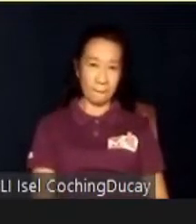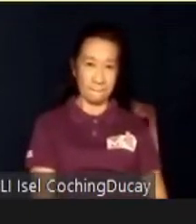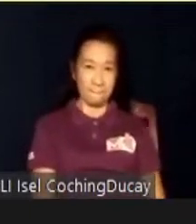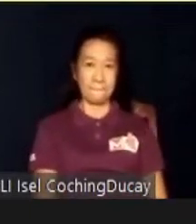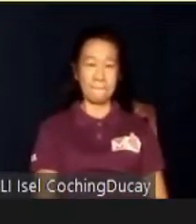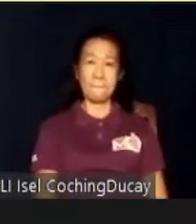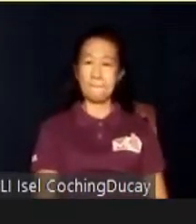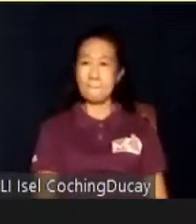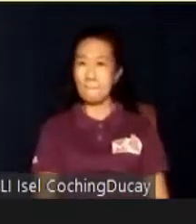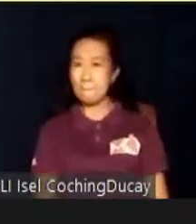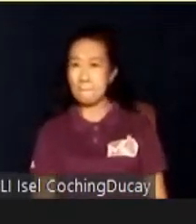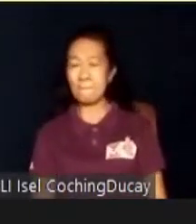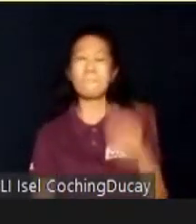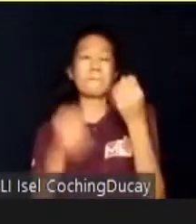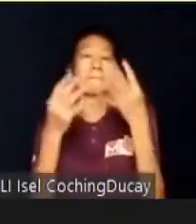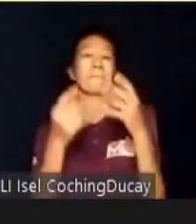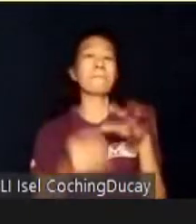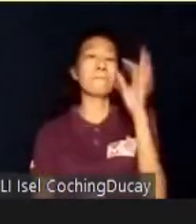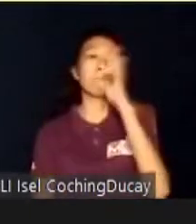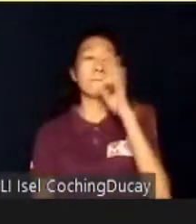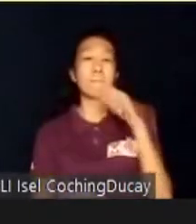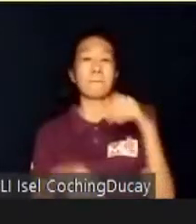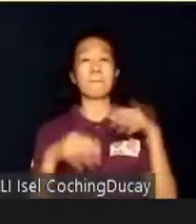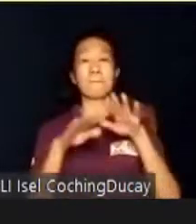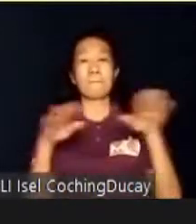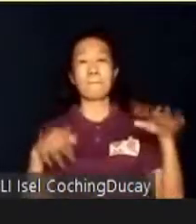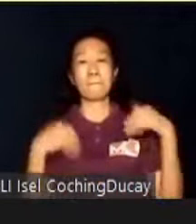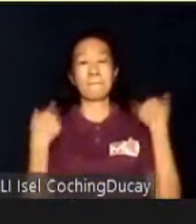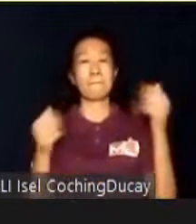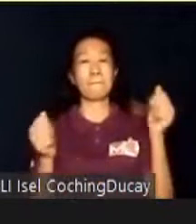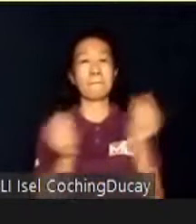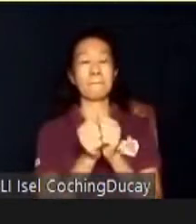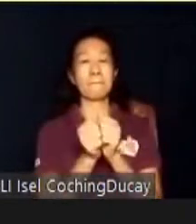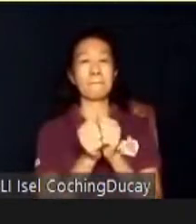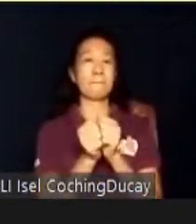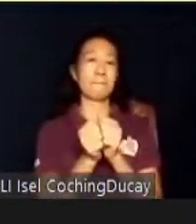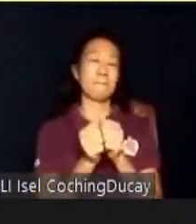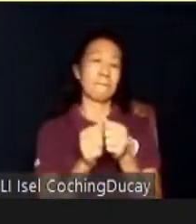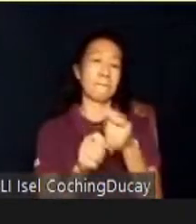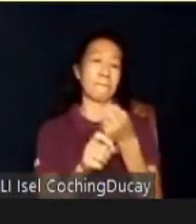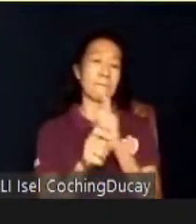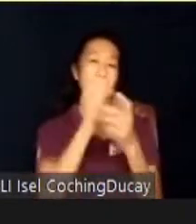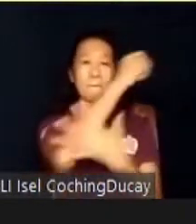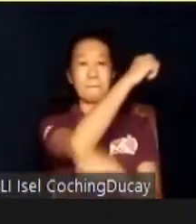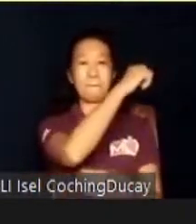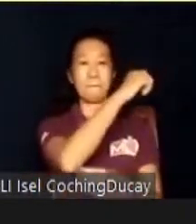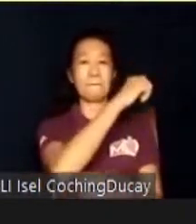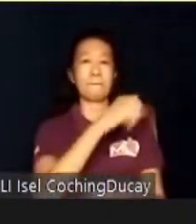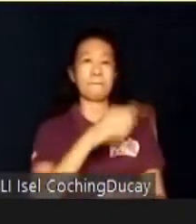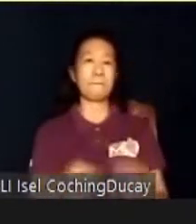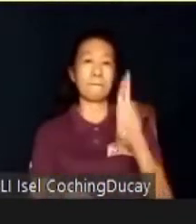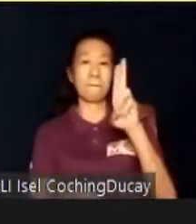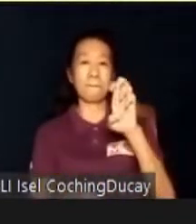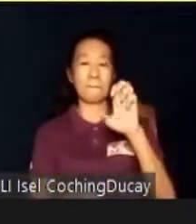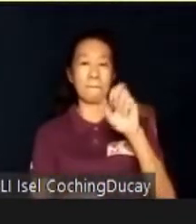Cognizant that many Filipino children and youth with special needs come from poor families, I established the REACH Foundation in